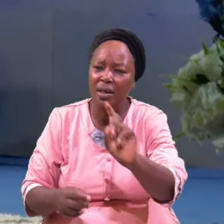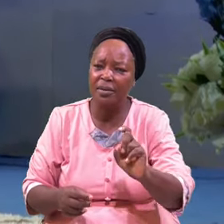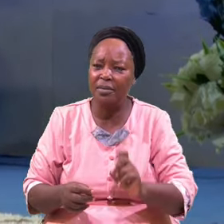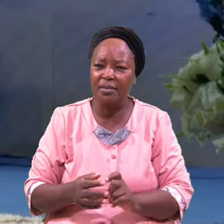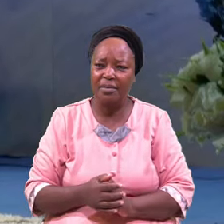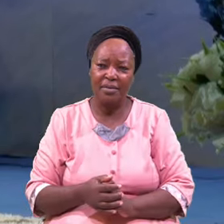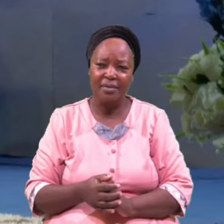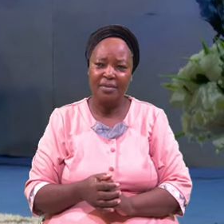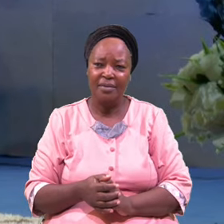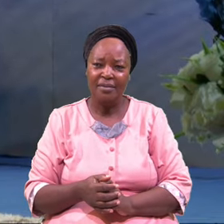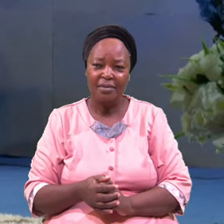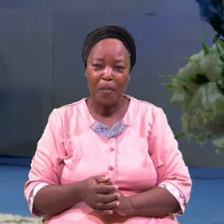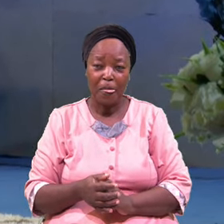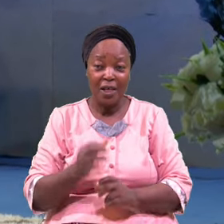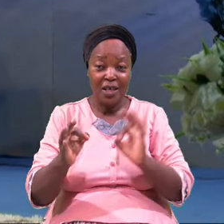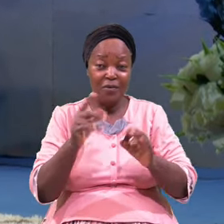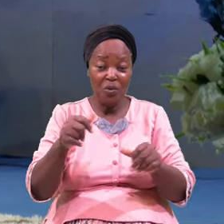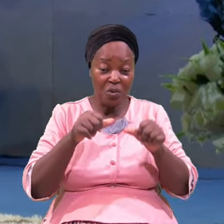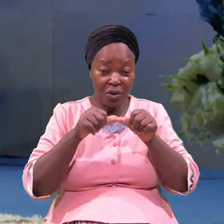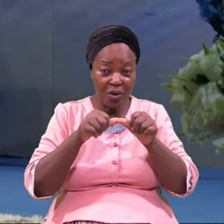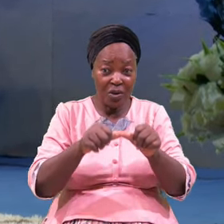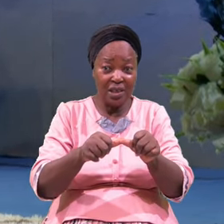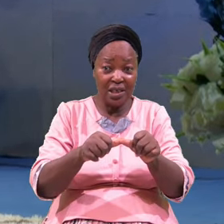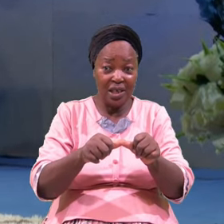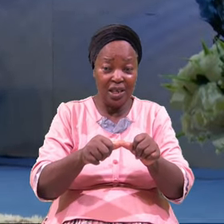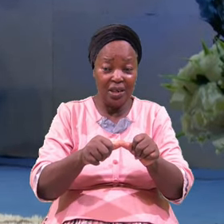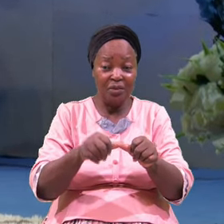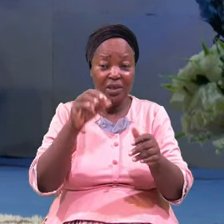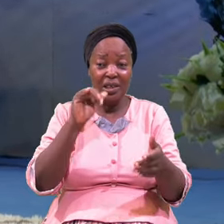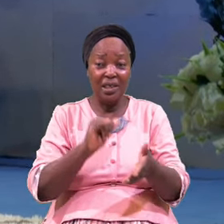If You Keep The Stolen Blessing